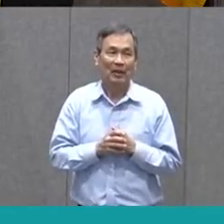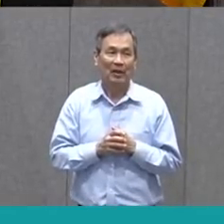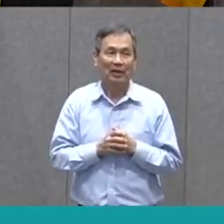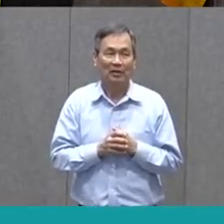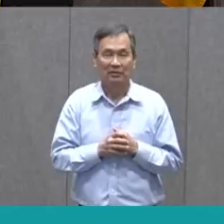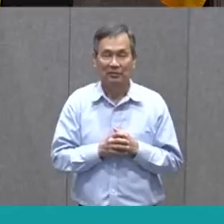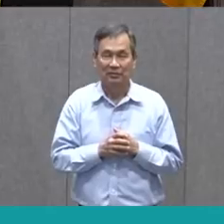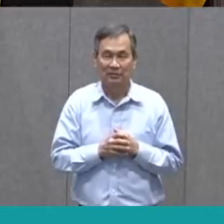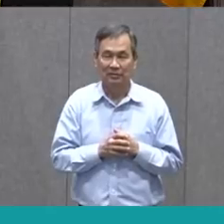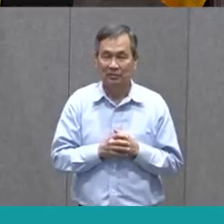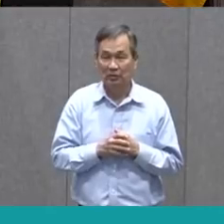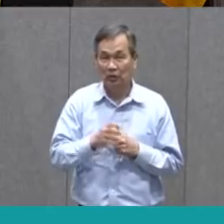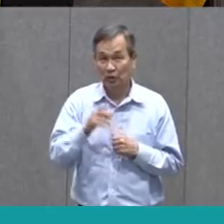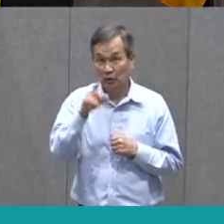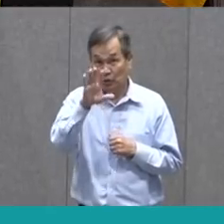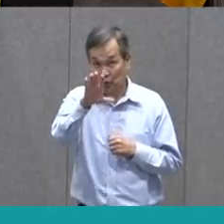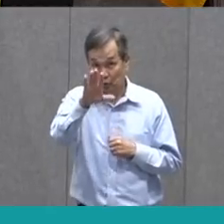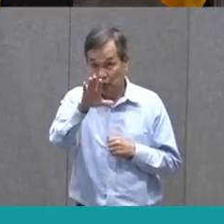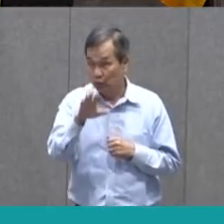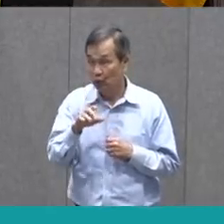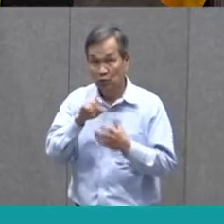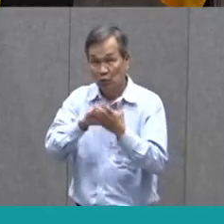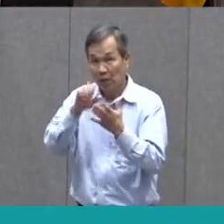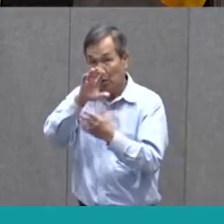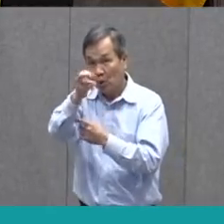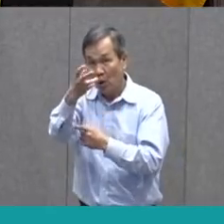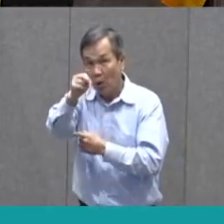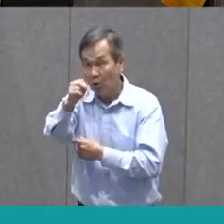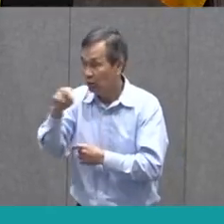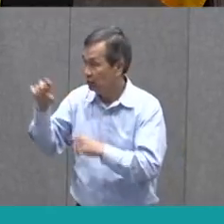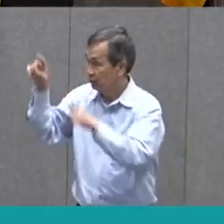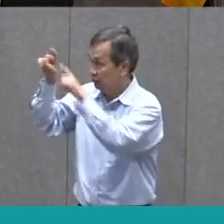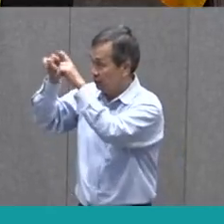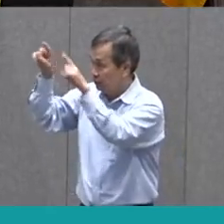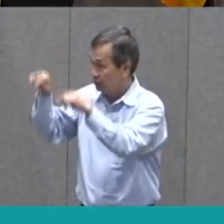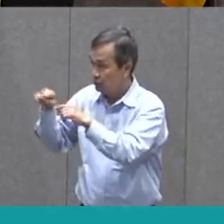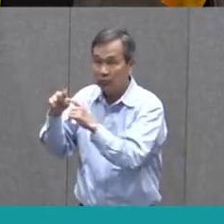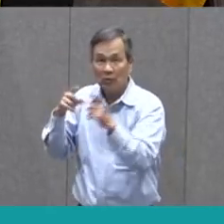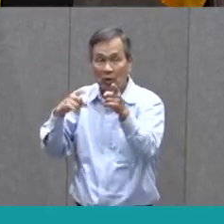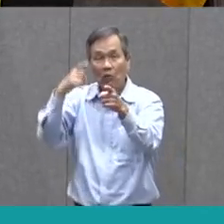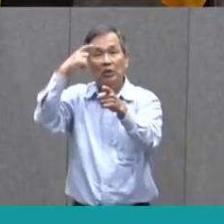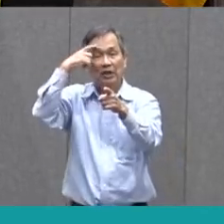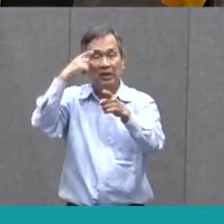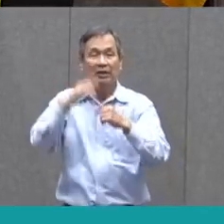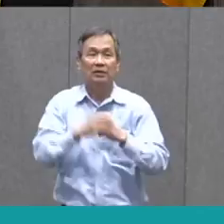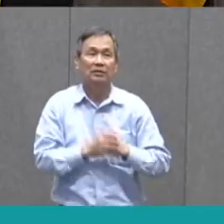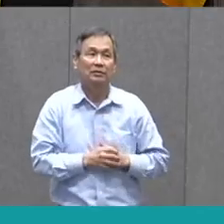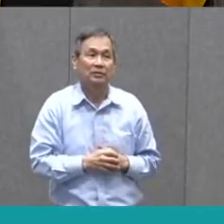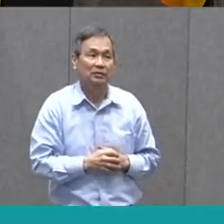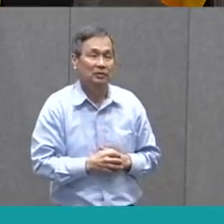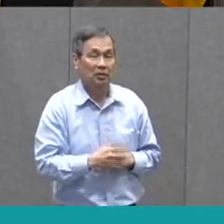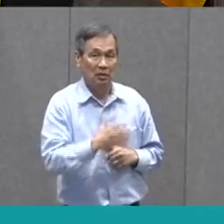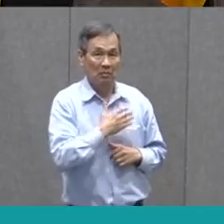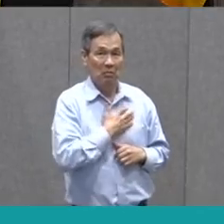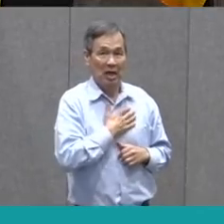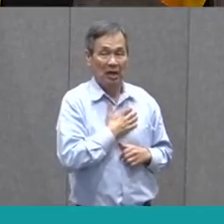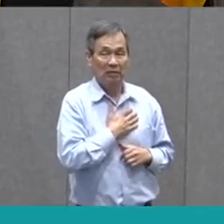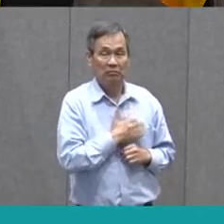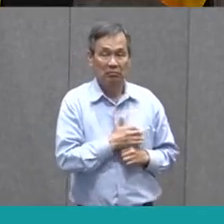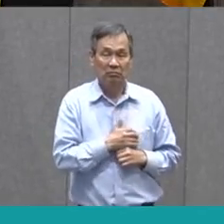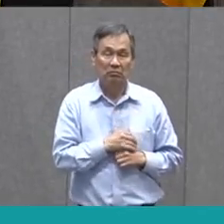you would write in your invention, right in that bubble up there. I'm going to go ahead and put mine there.